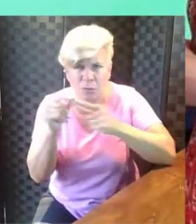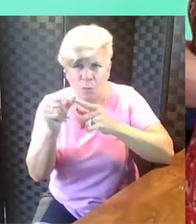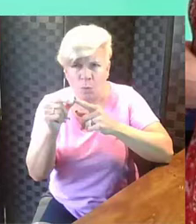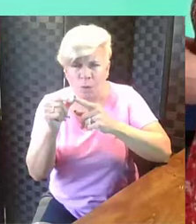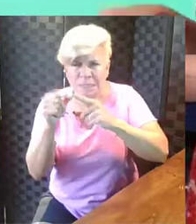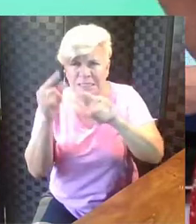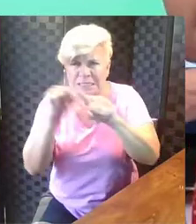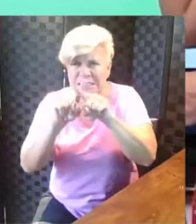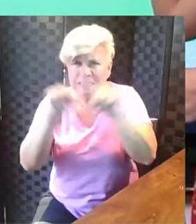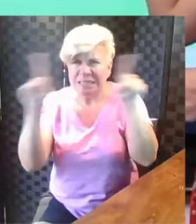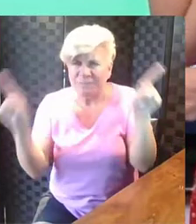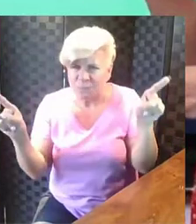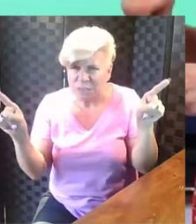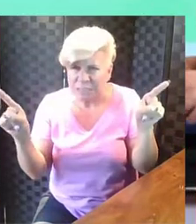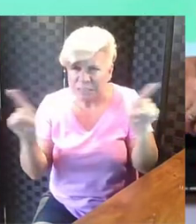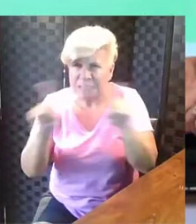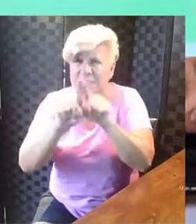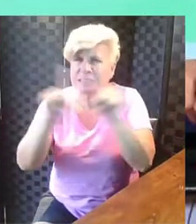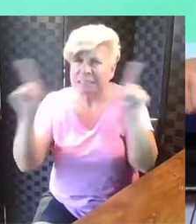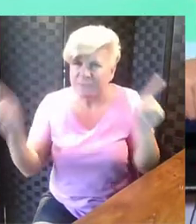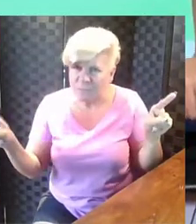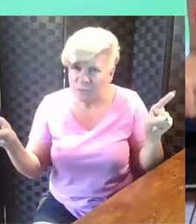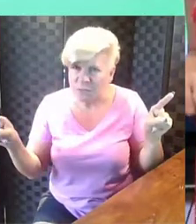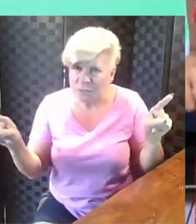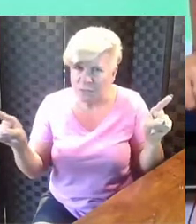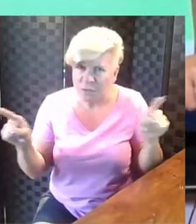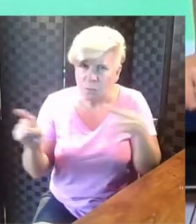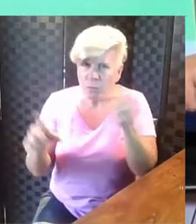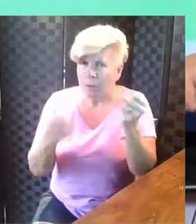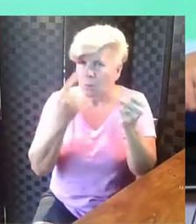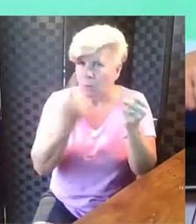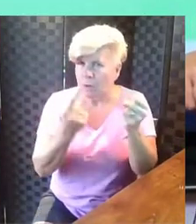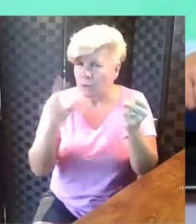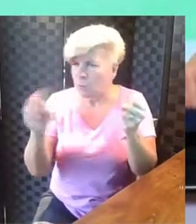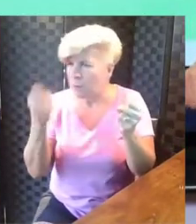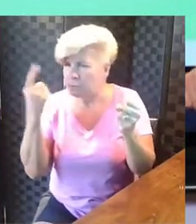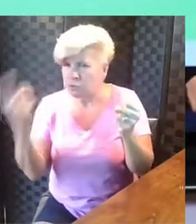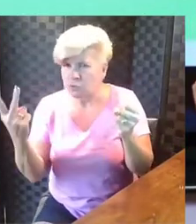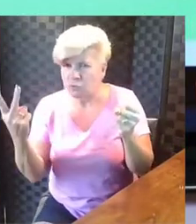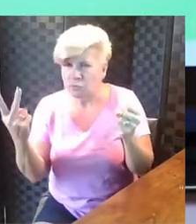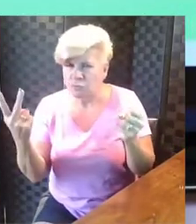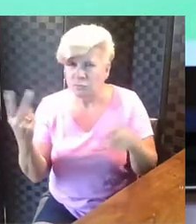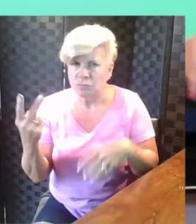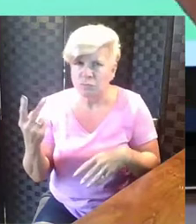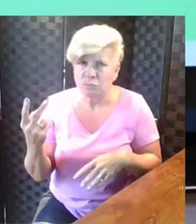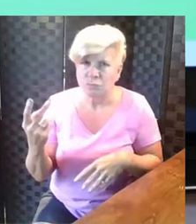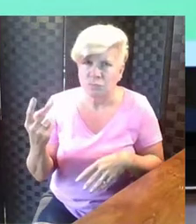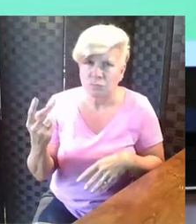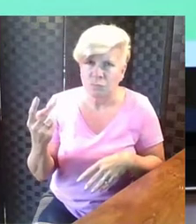going to talk about that in a minute. What's the difference between grab one and grab two? How are they different?